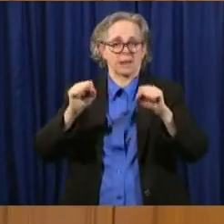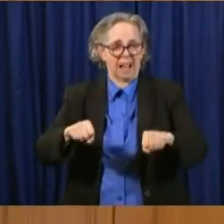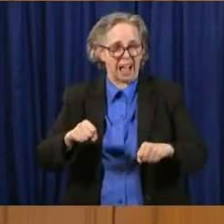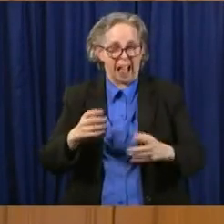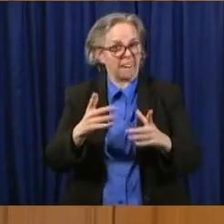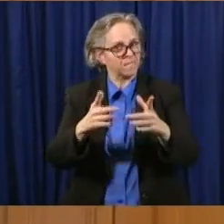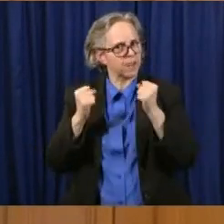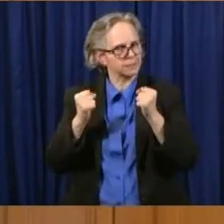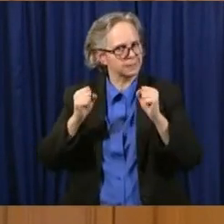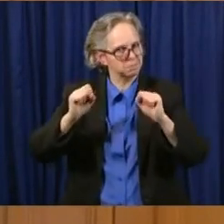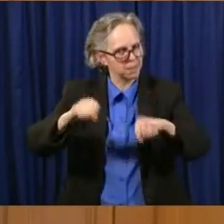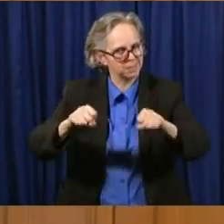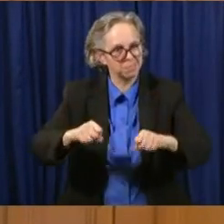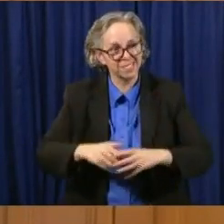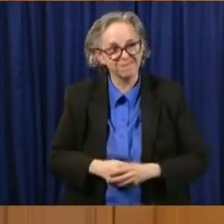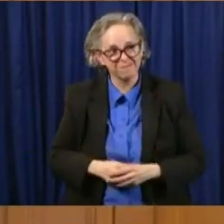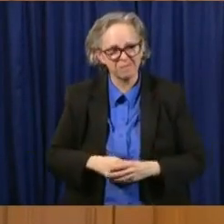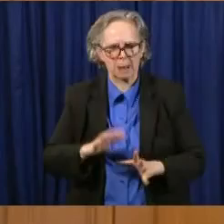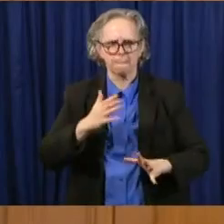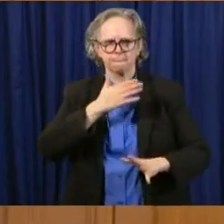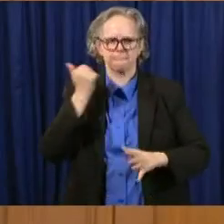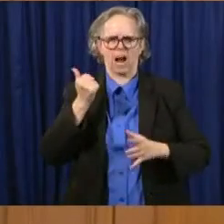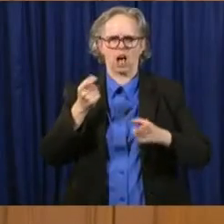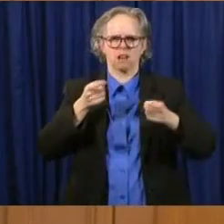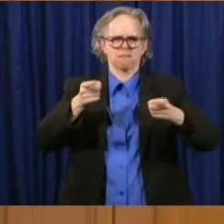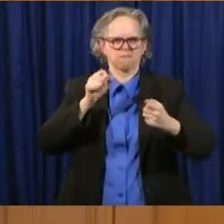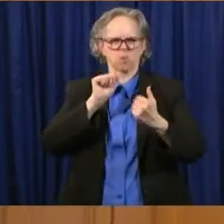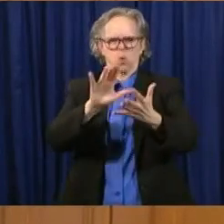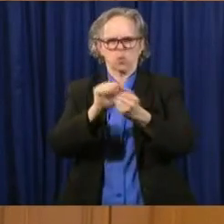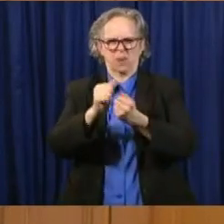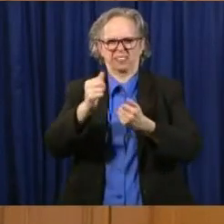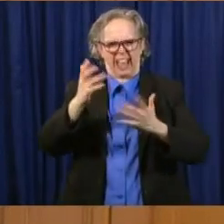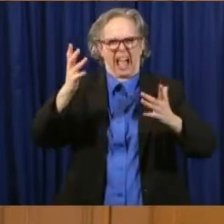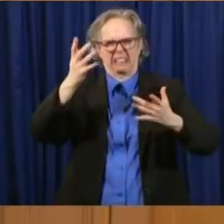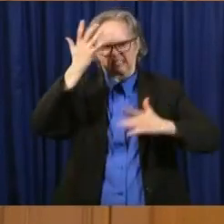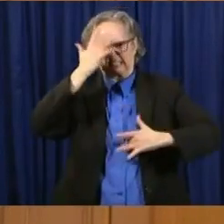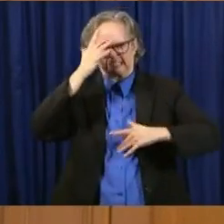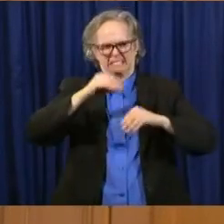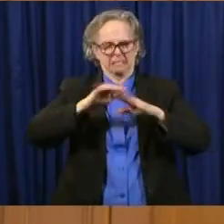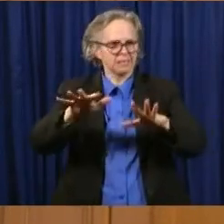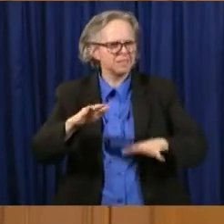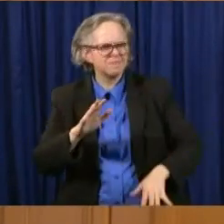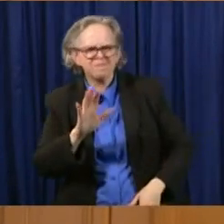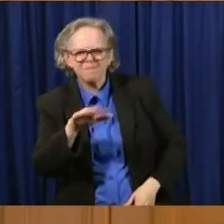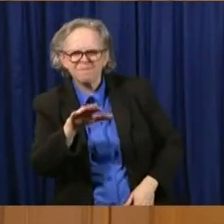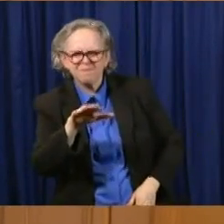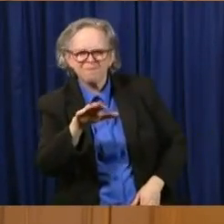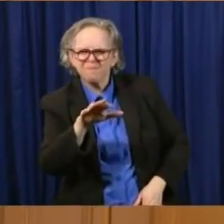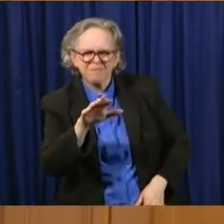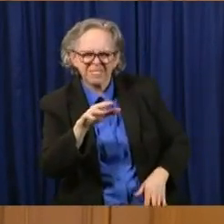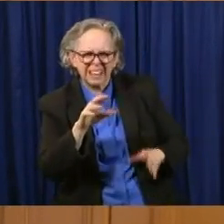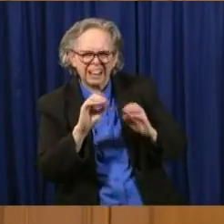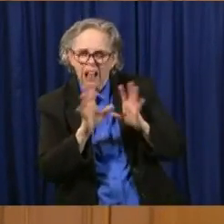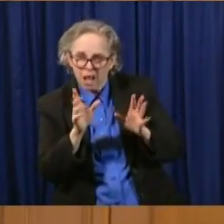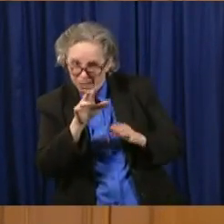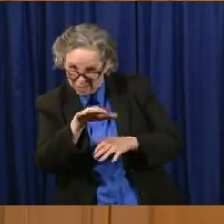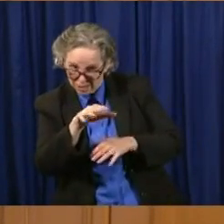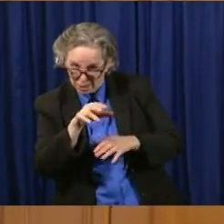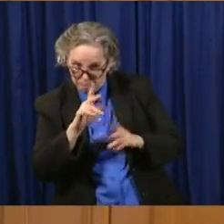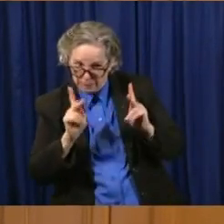this, this enemy that we have in this virus. Thank you. And just to be clear, these are people who, who will be volunteering